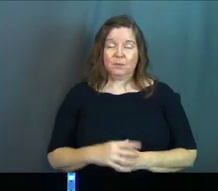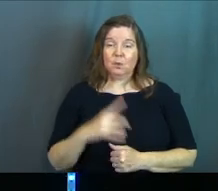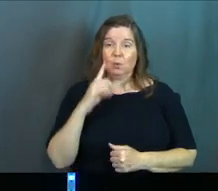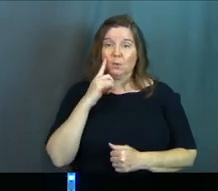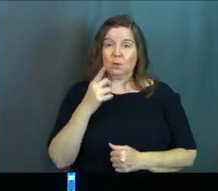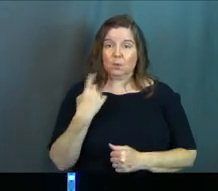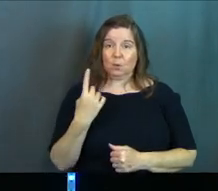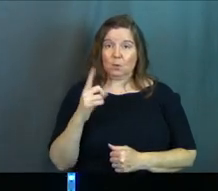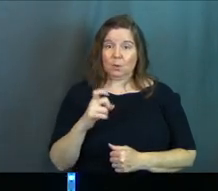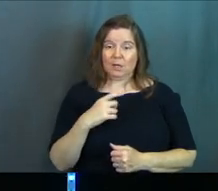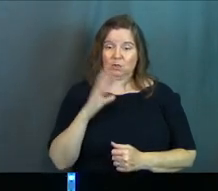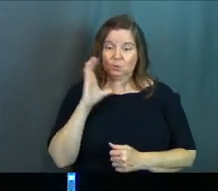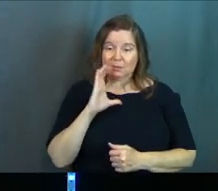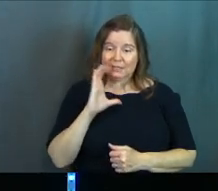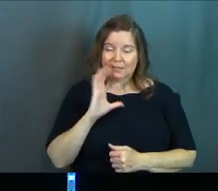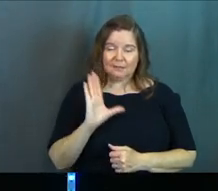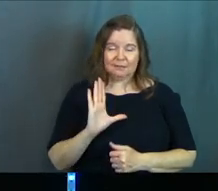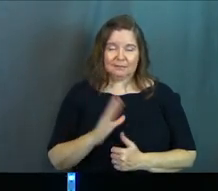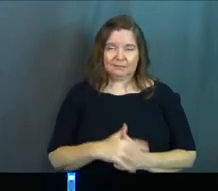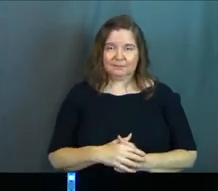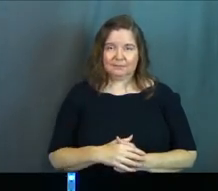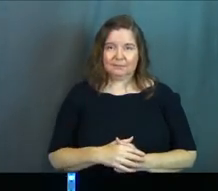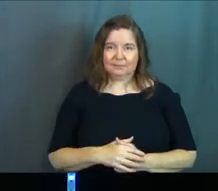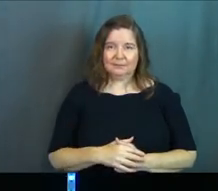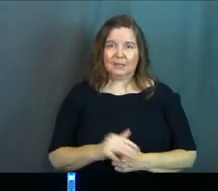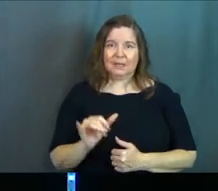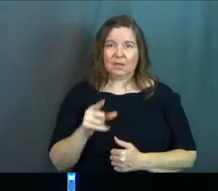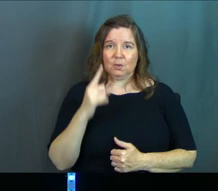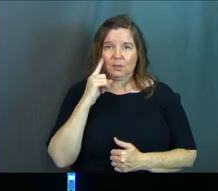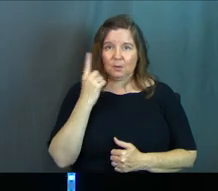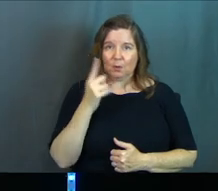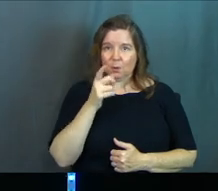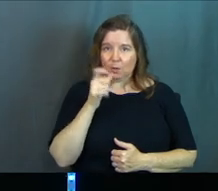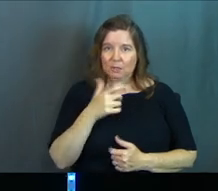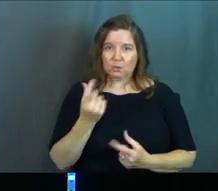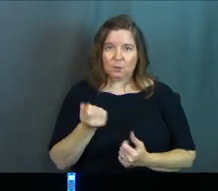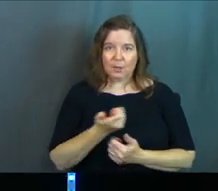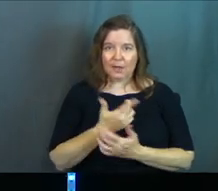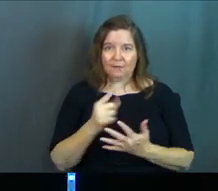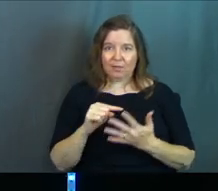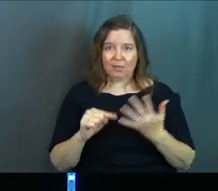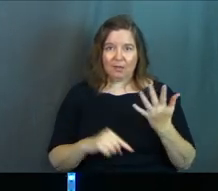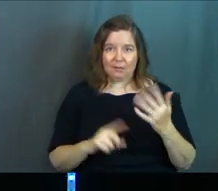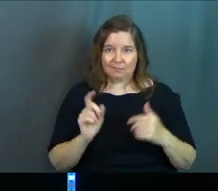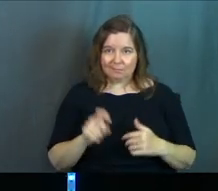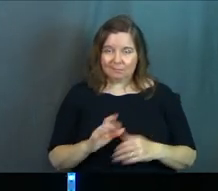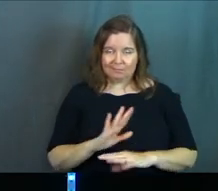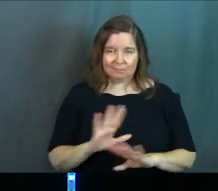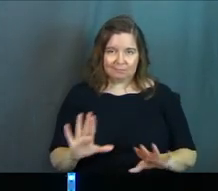You think you're the one who has to seek. Just like you think you're the one who had to do everything else.